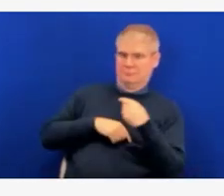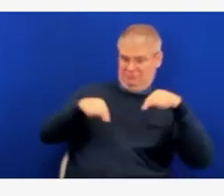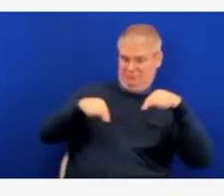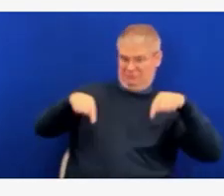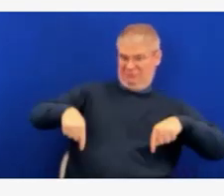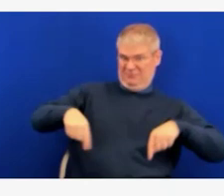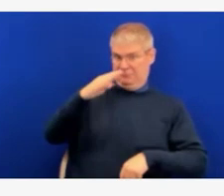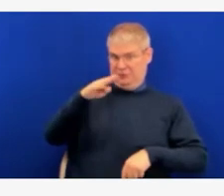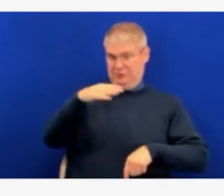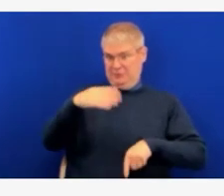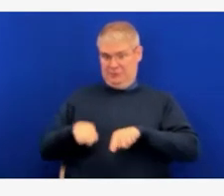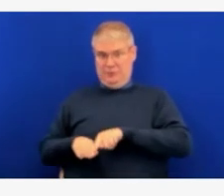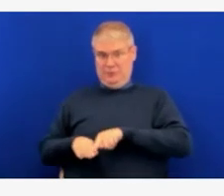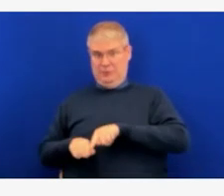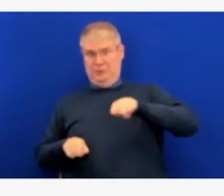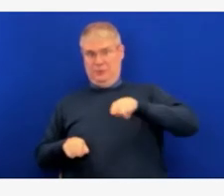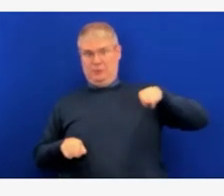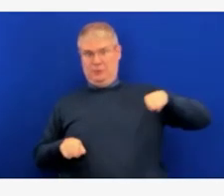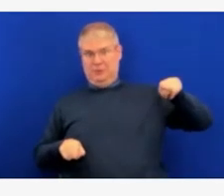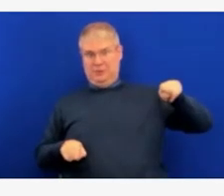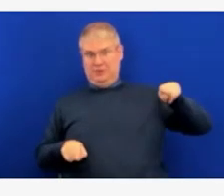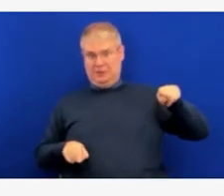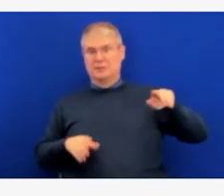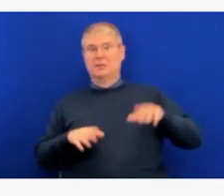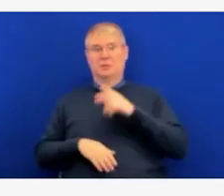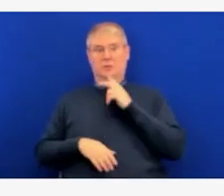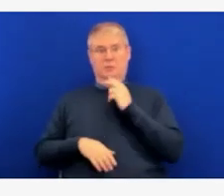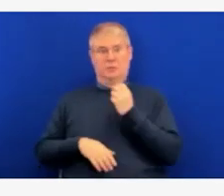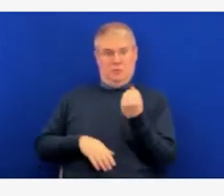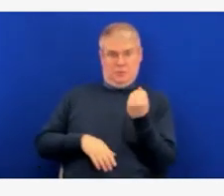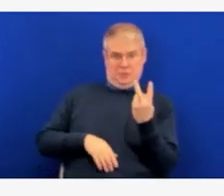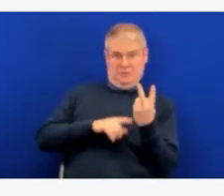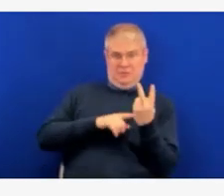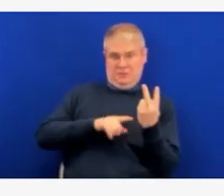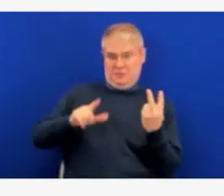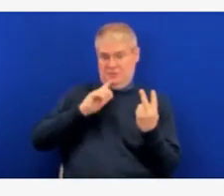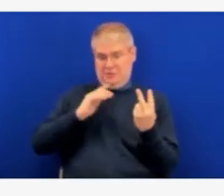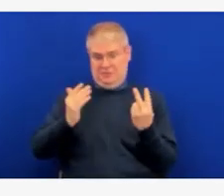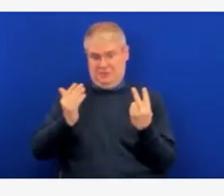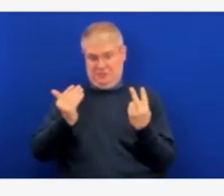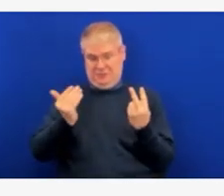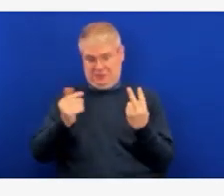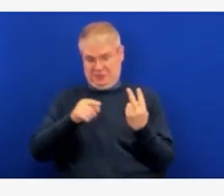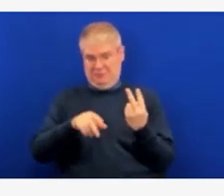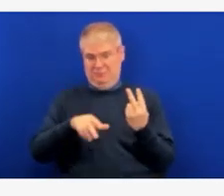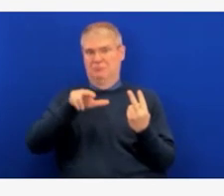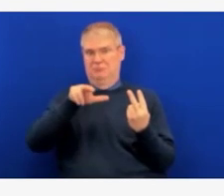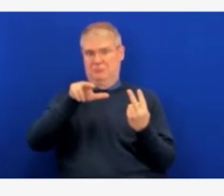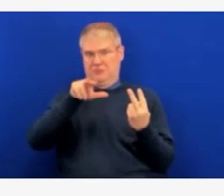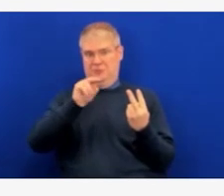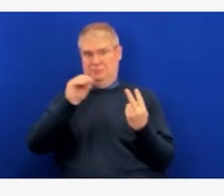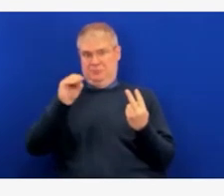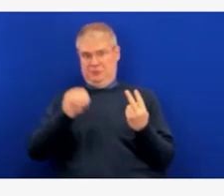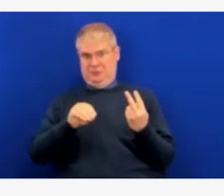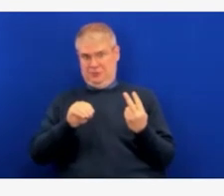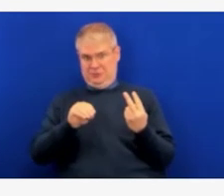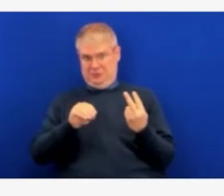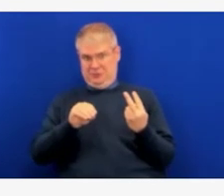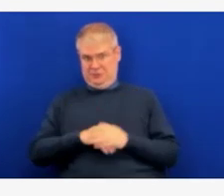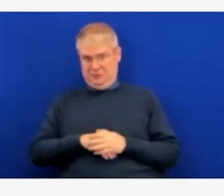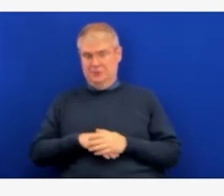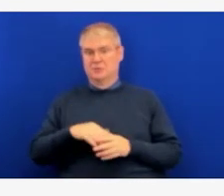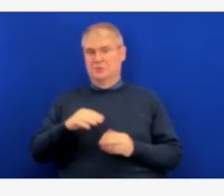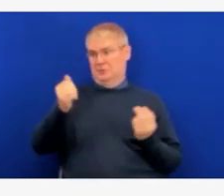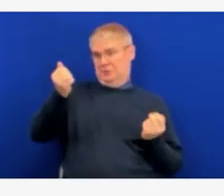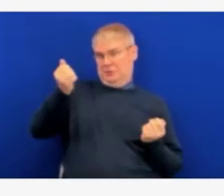15-year-olds are fully vaccinated, and 38% of 16 to 17-year-olds are fully vaccinated. Those two age